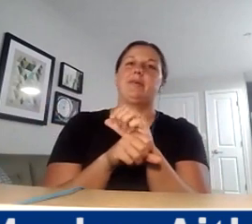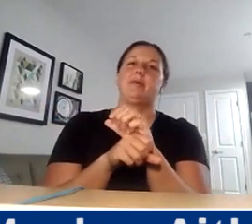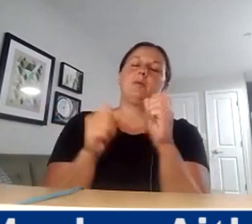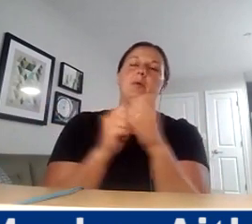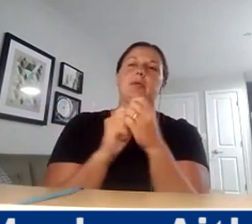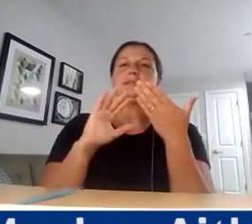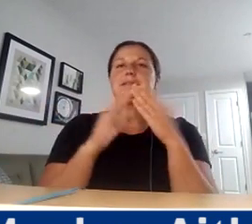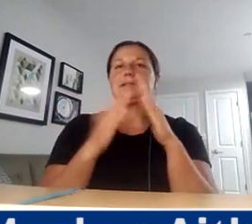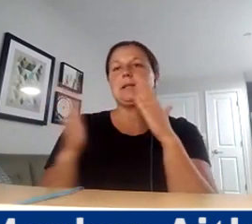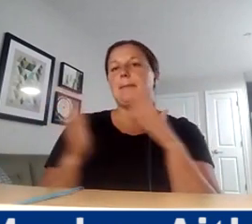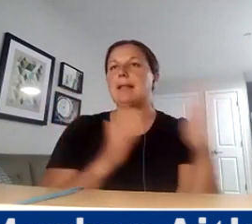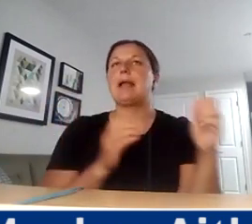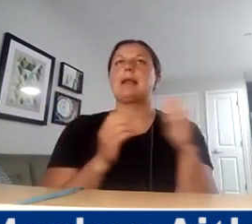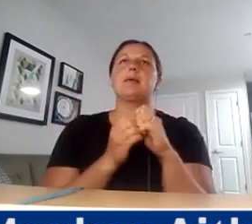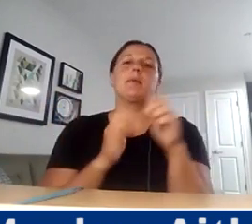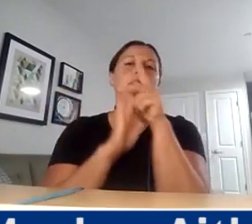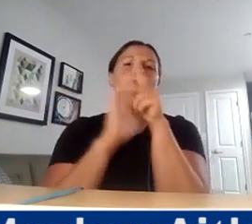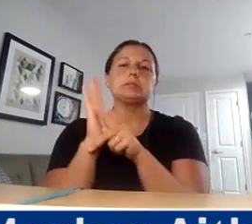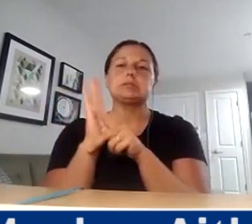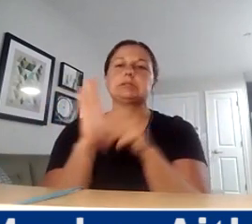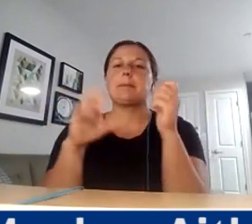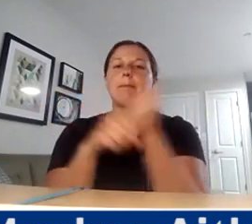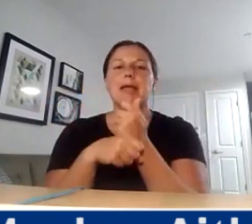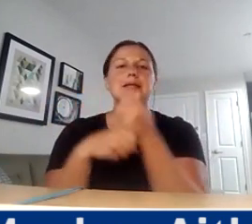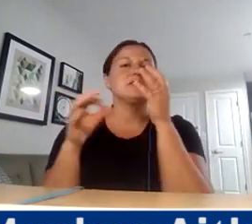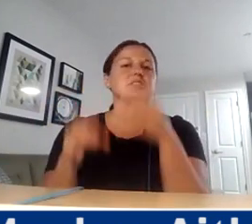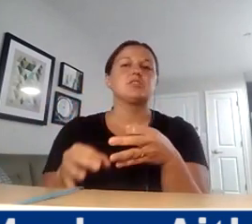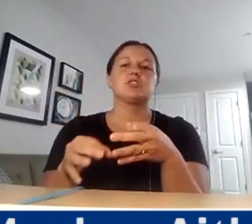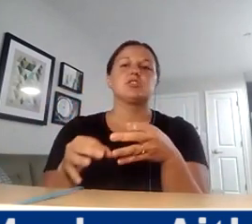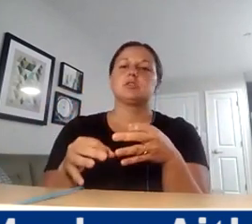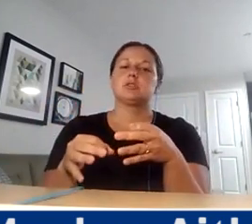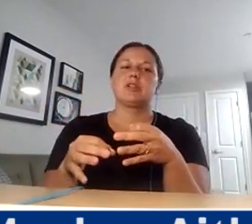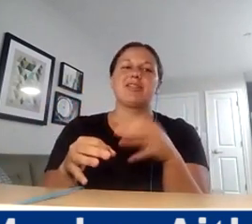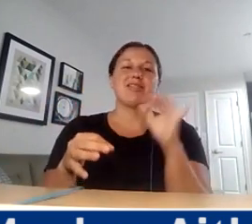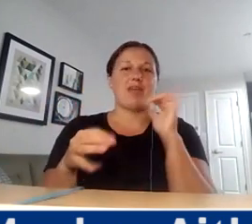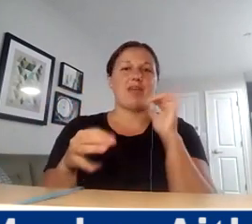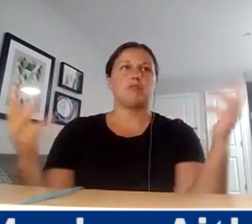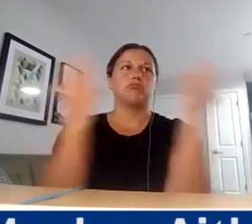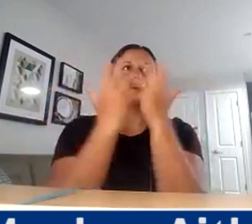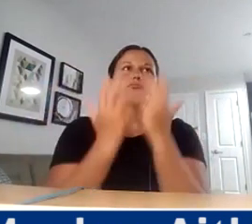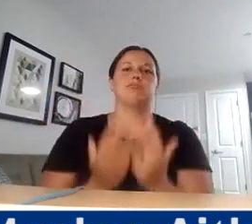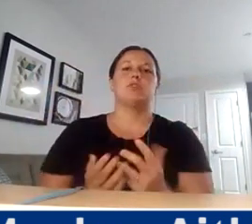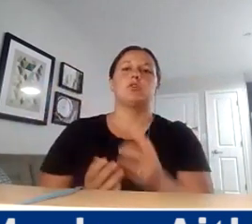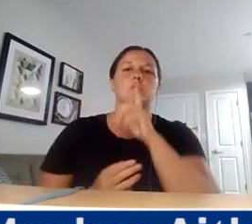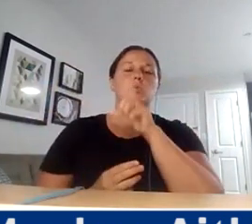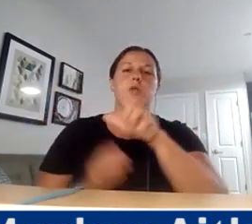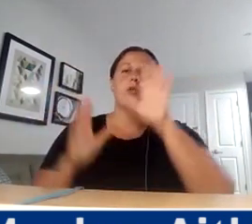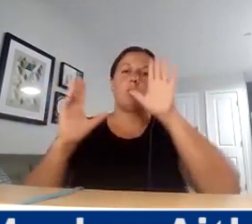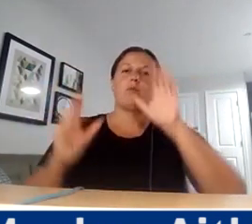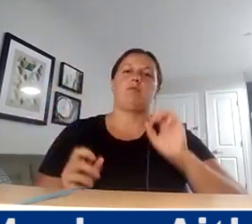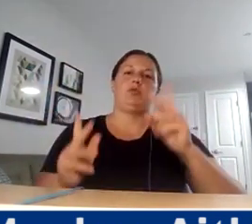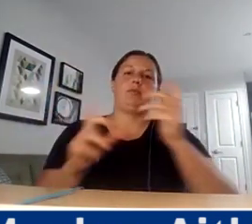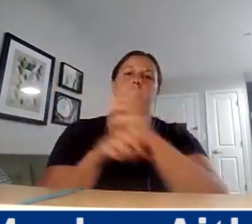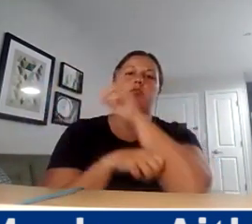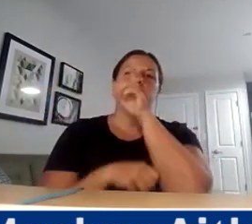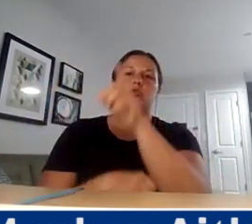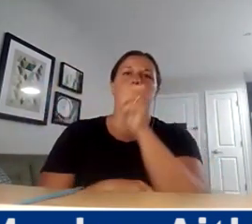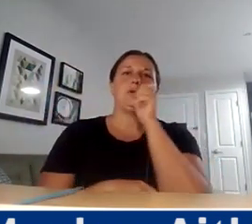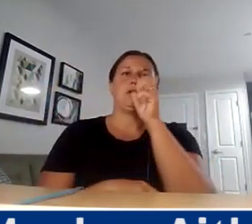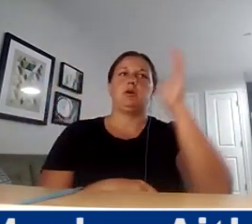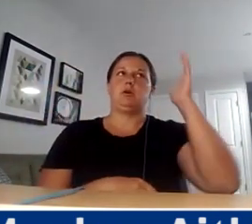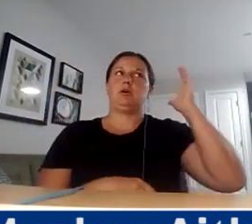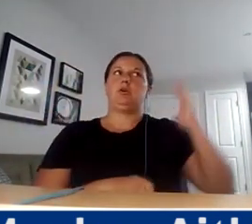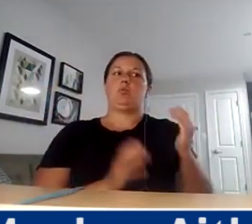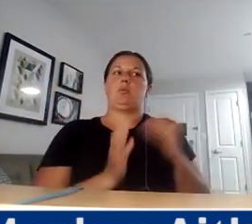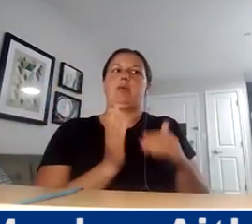any other policy making really has an opportunity to make sure that we don't repeat any of those mistakes